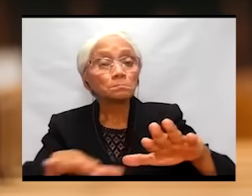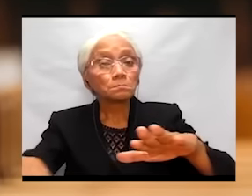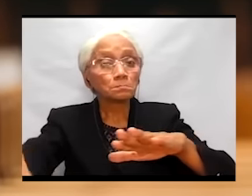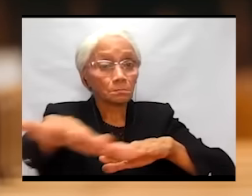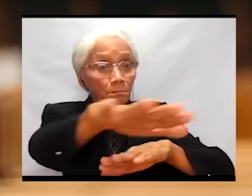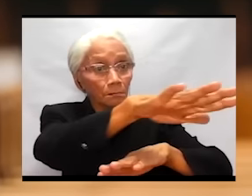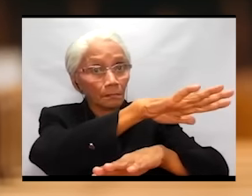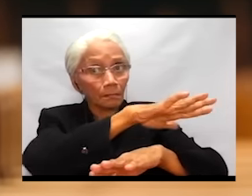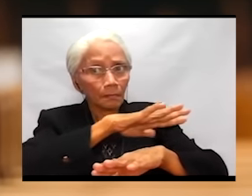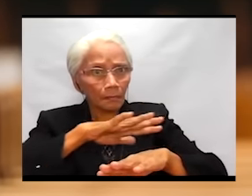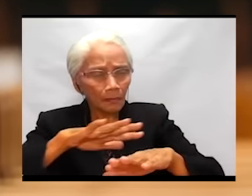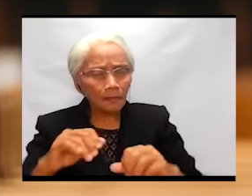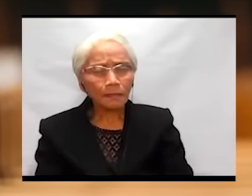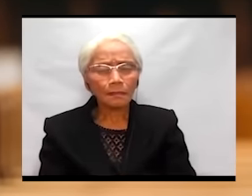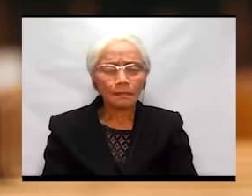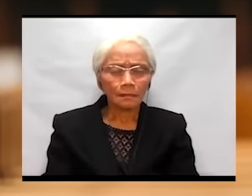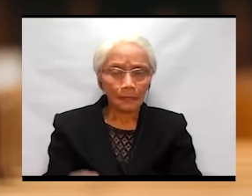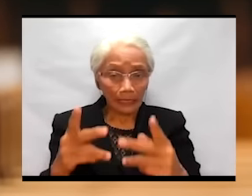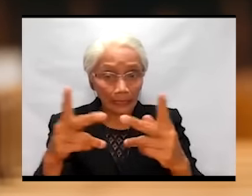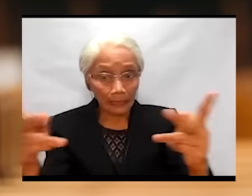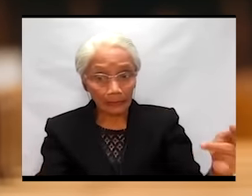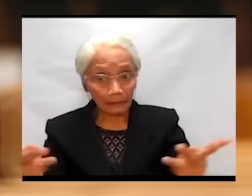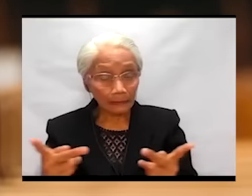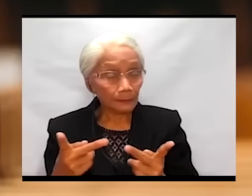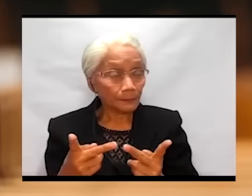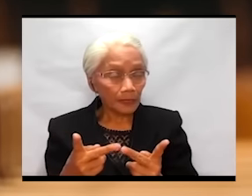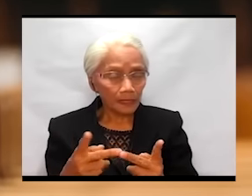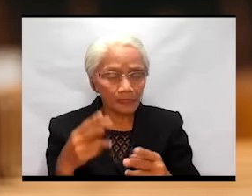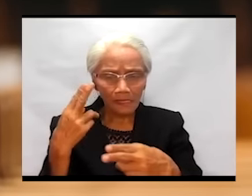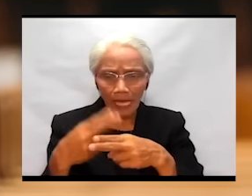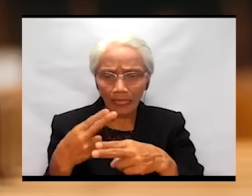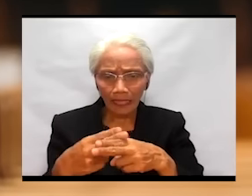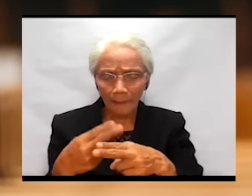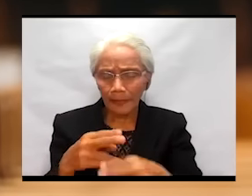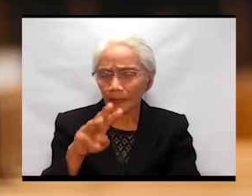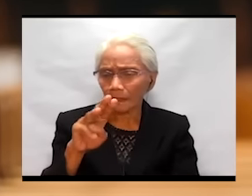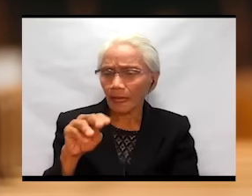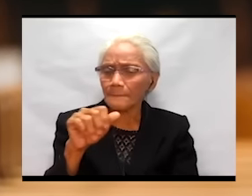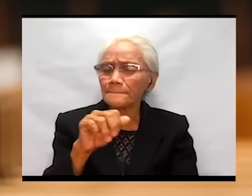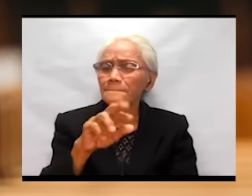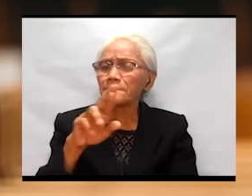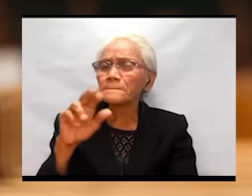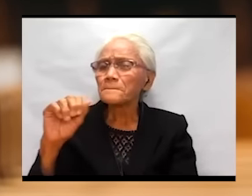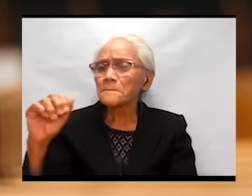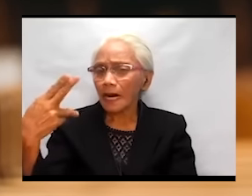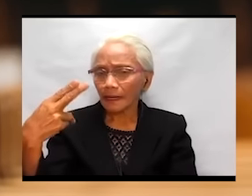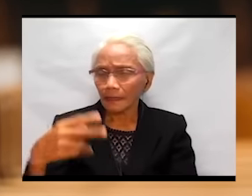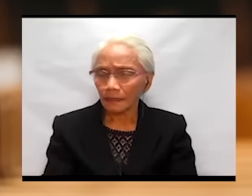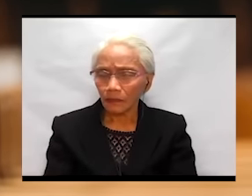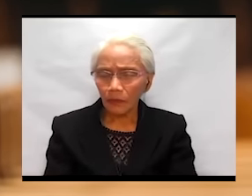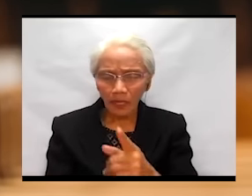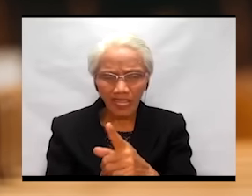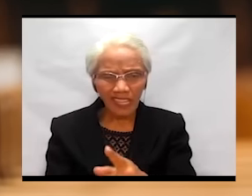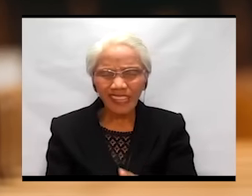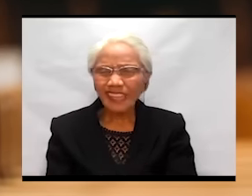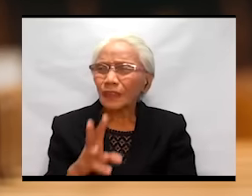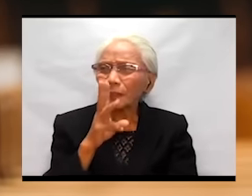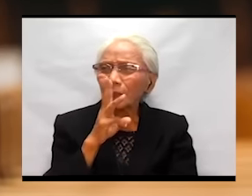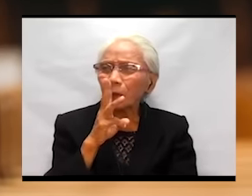called Mara, the water was bitter. They complained again.